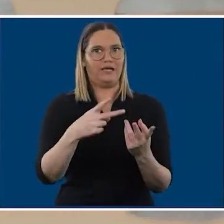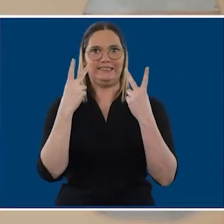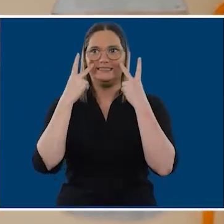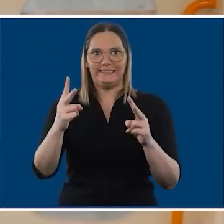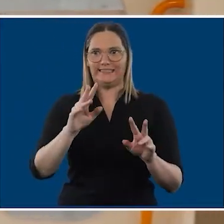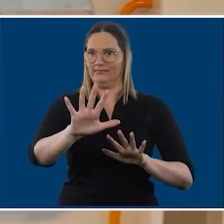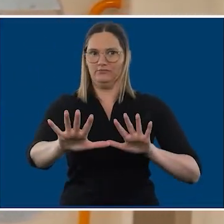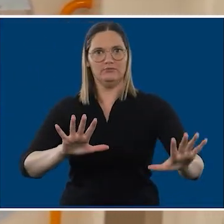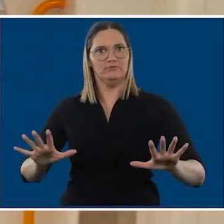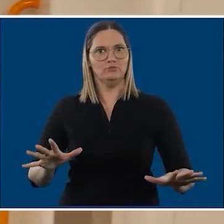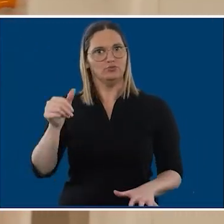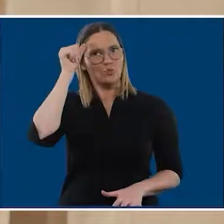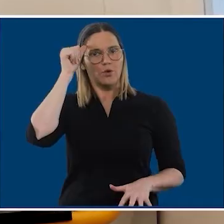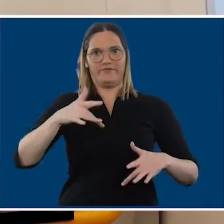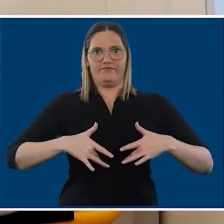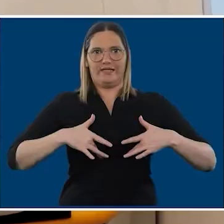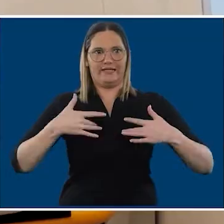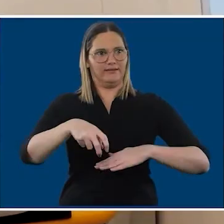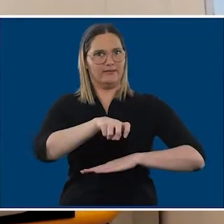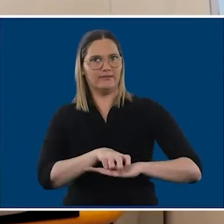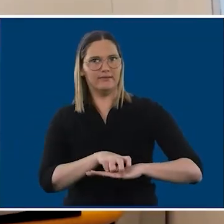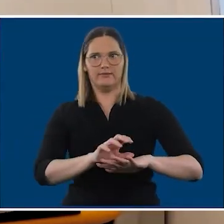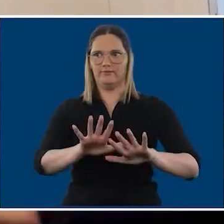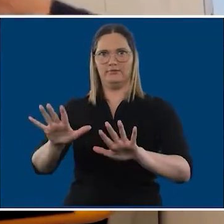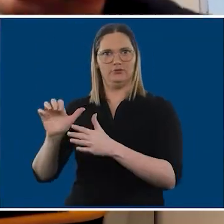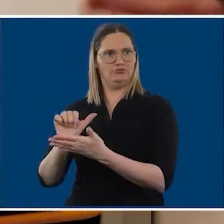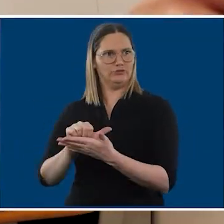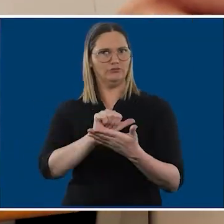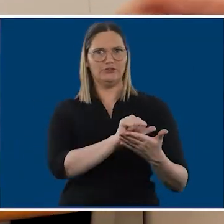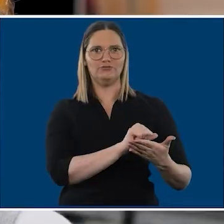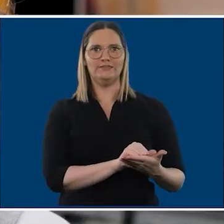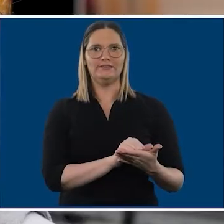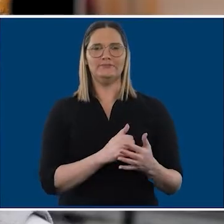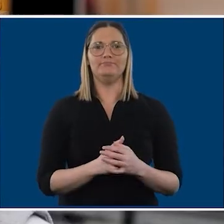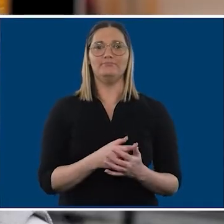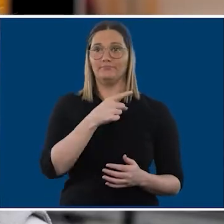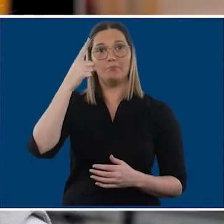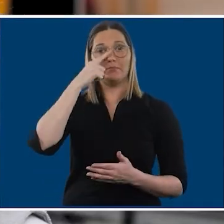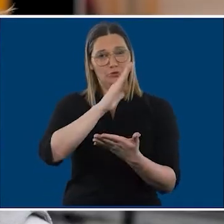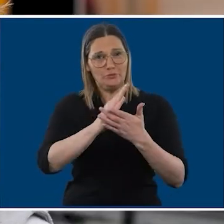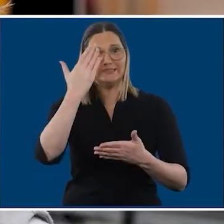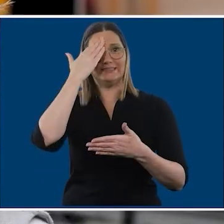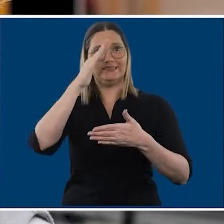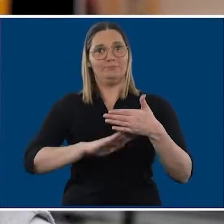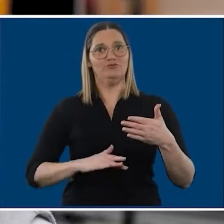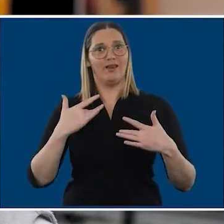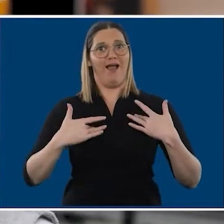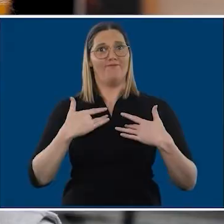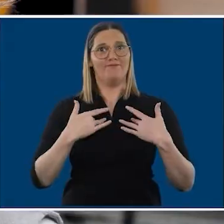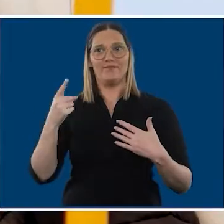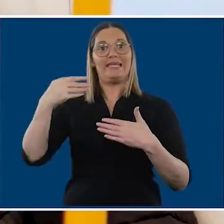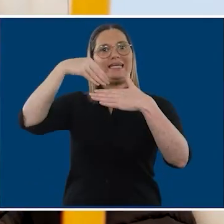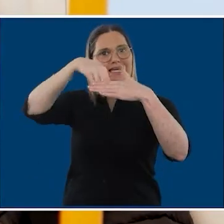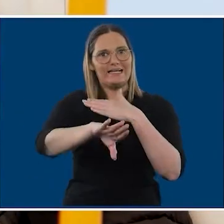it and to be able to touch things and to sit and and to bring a representative you know someone with lived experience